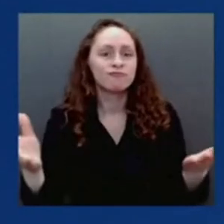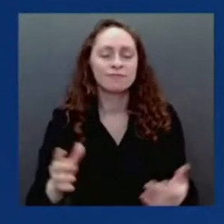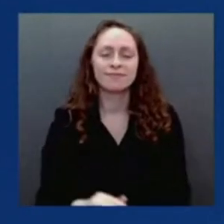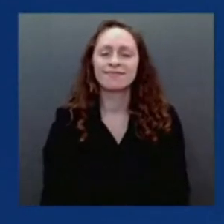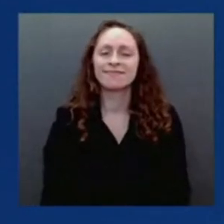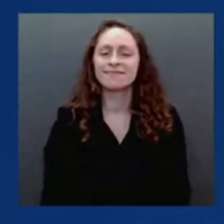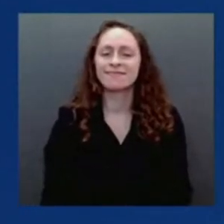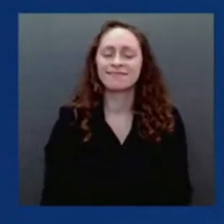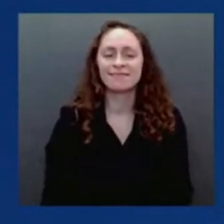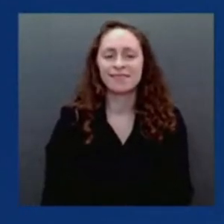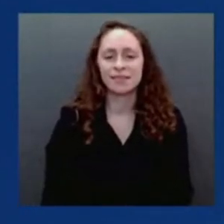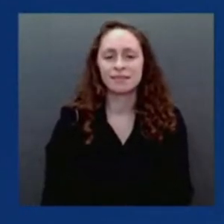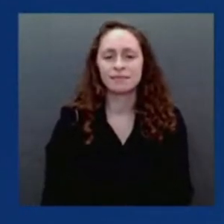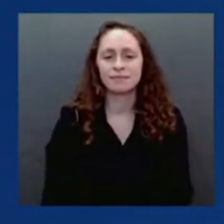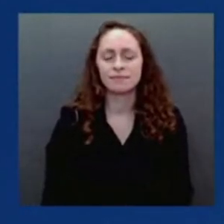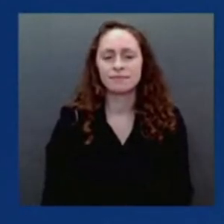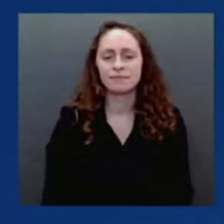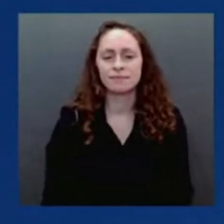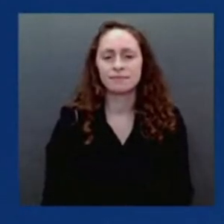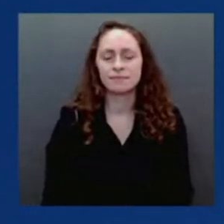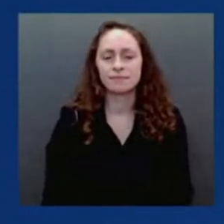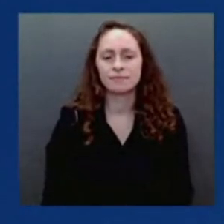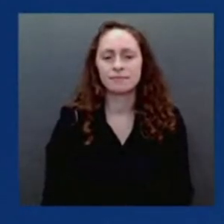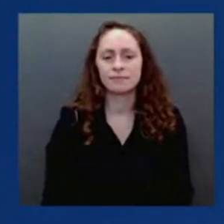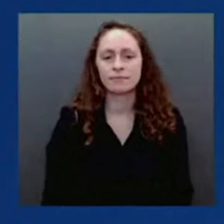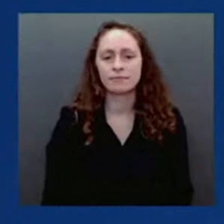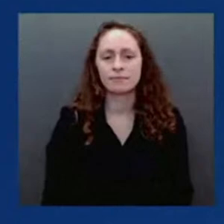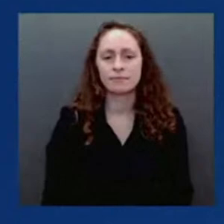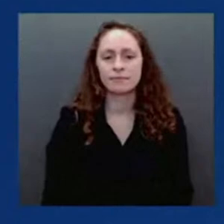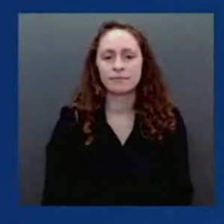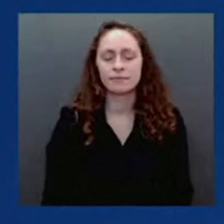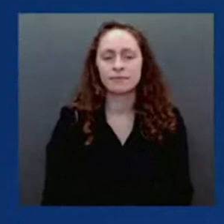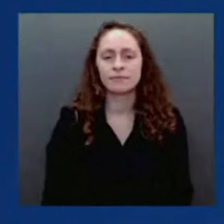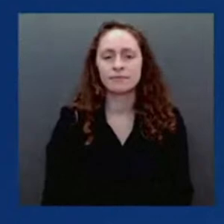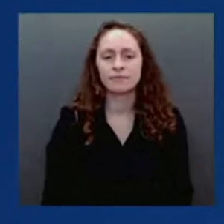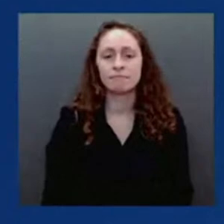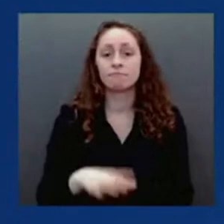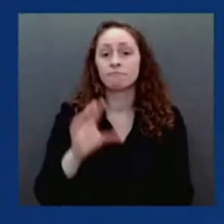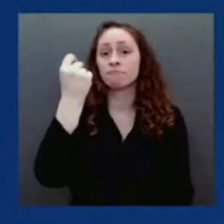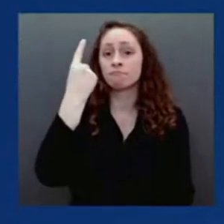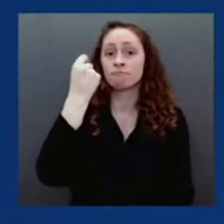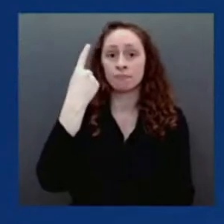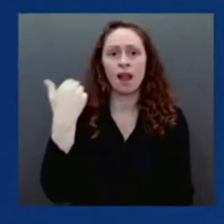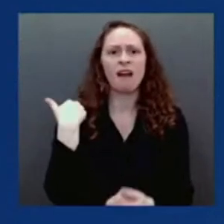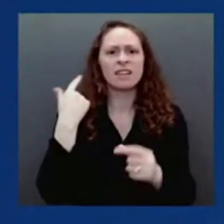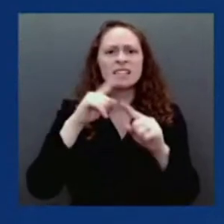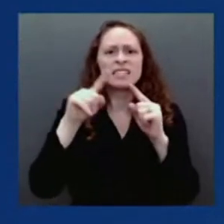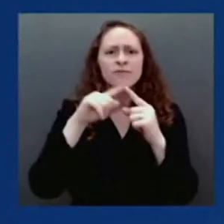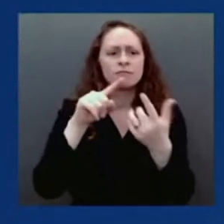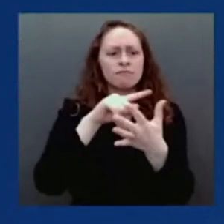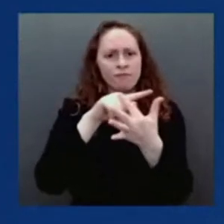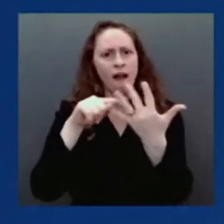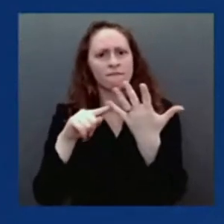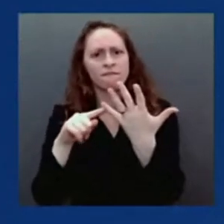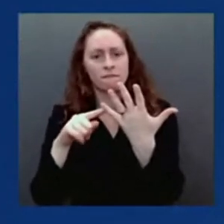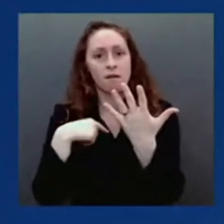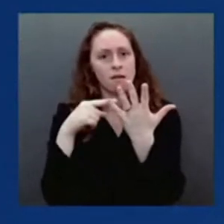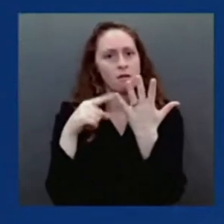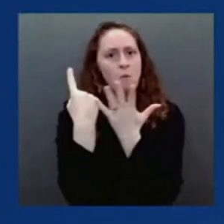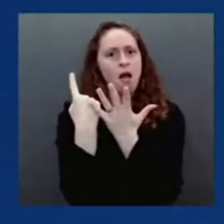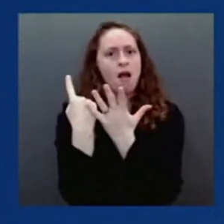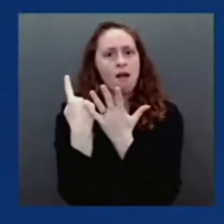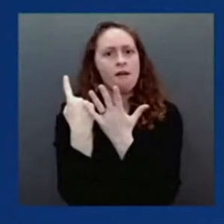one of five effective treatments that we have in our nation's medicine cabinet, and that we have more treatments